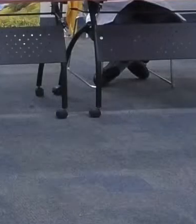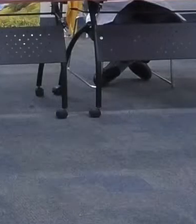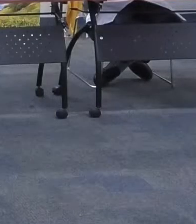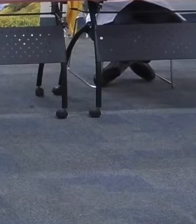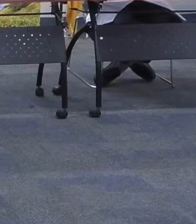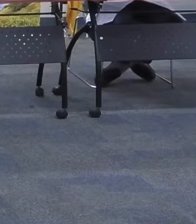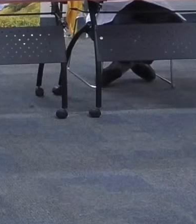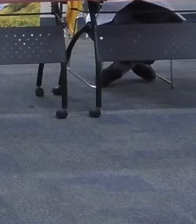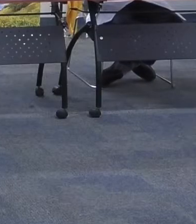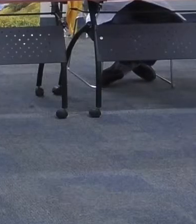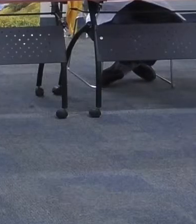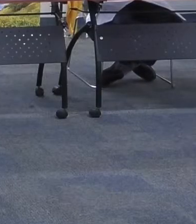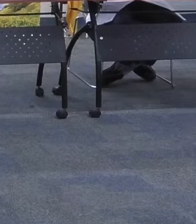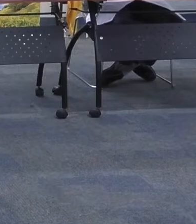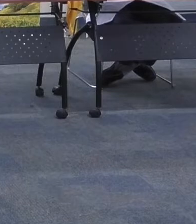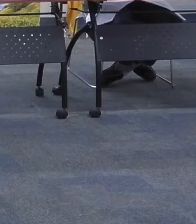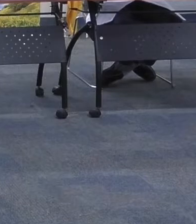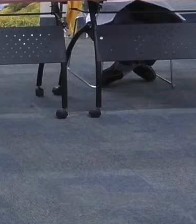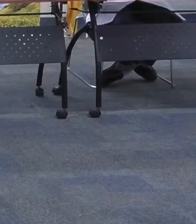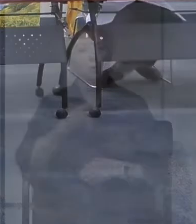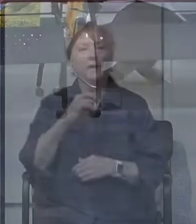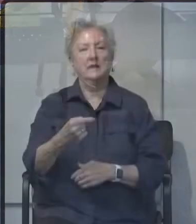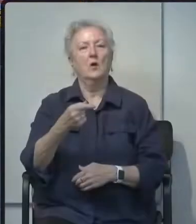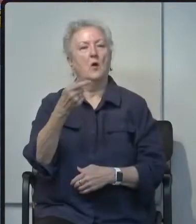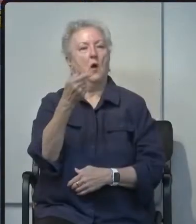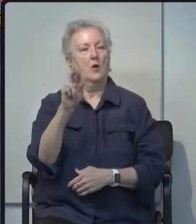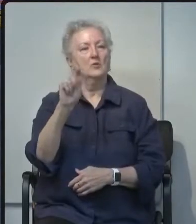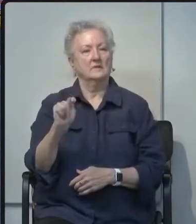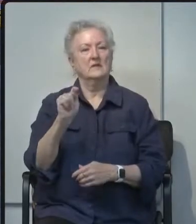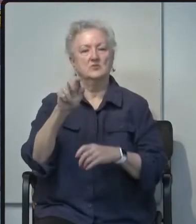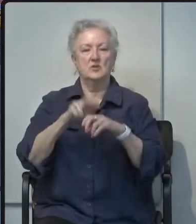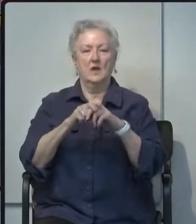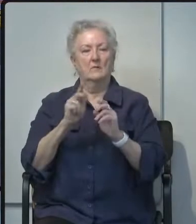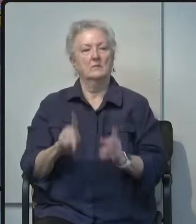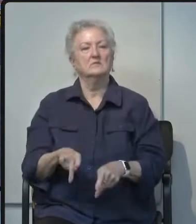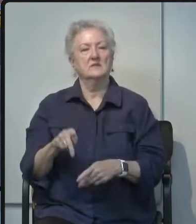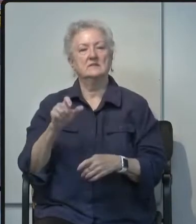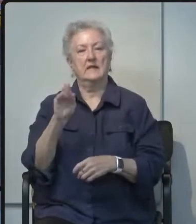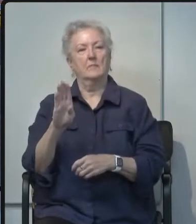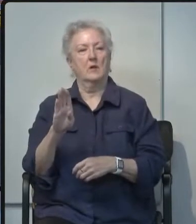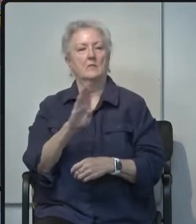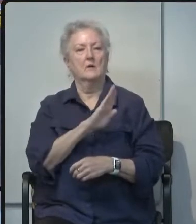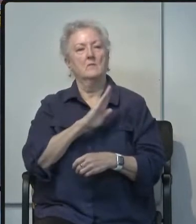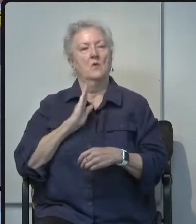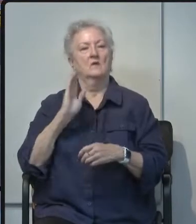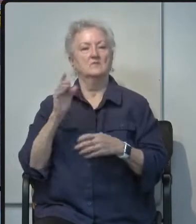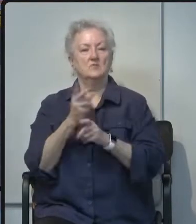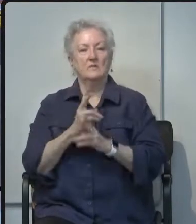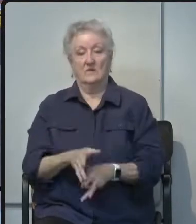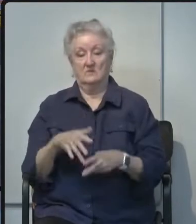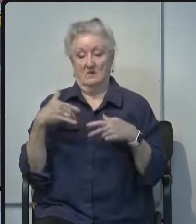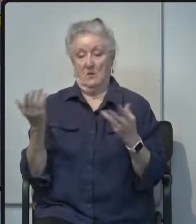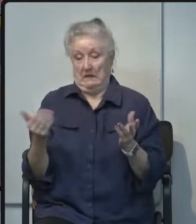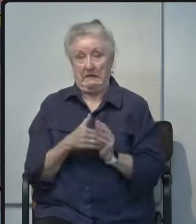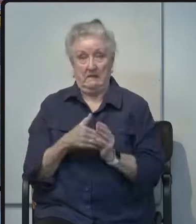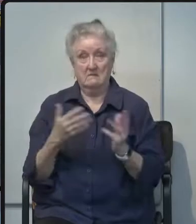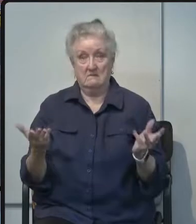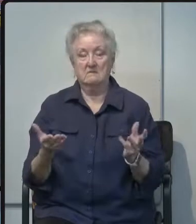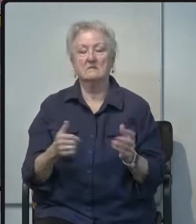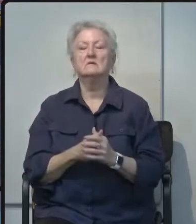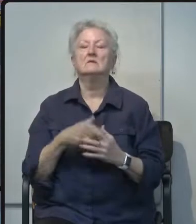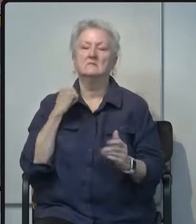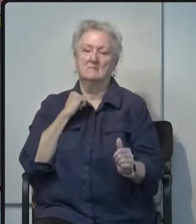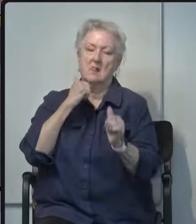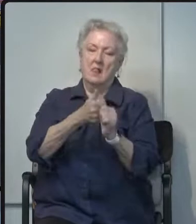Good afternoon I'm Greg Hart chair of the Santa Barbara County Board of Supervisors we're here once again to provide the most up-to-date